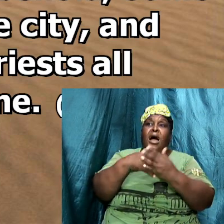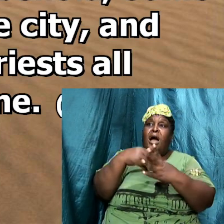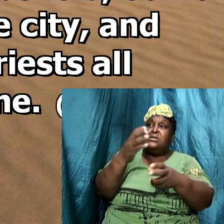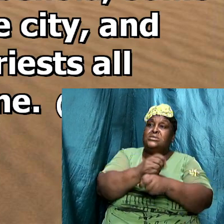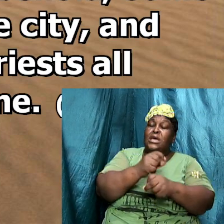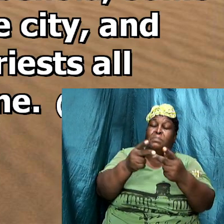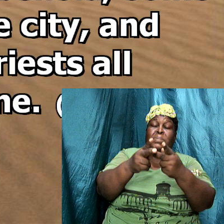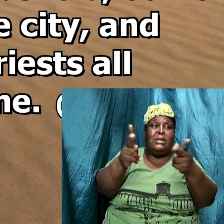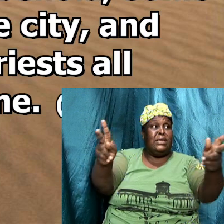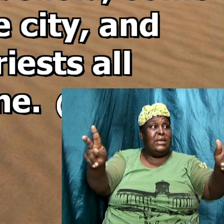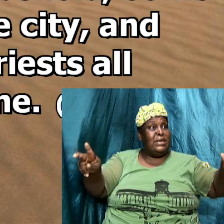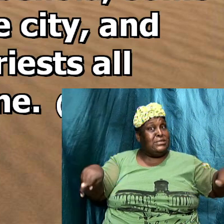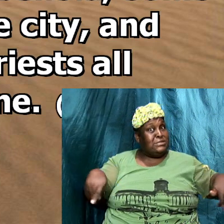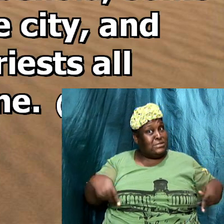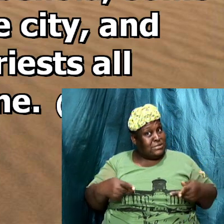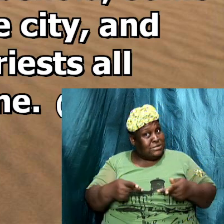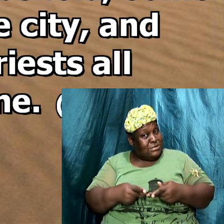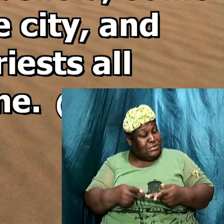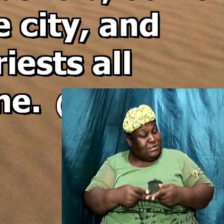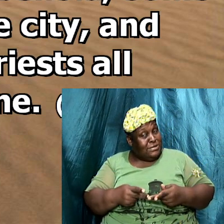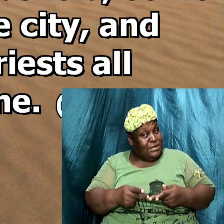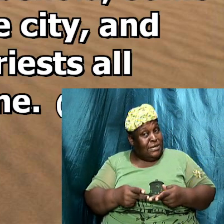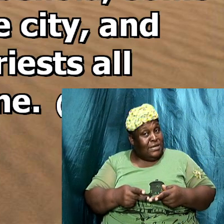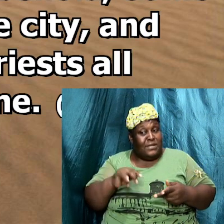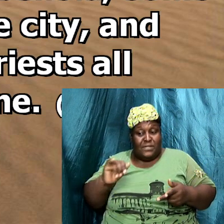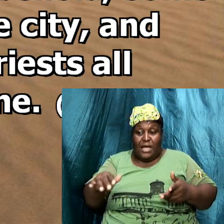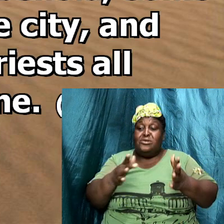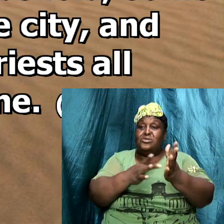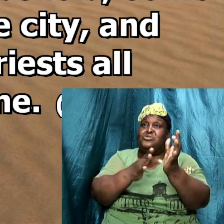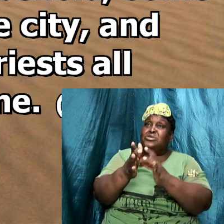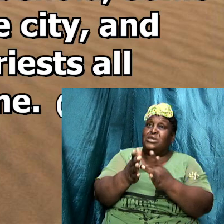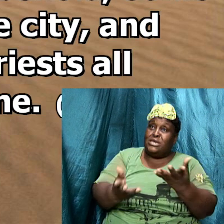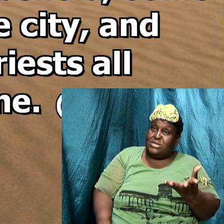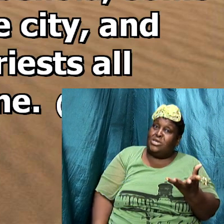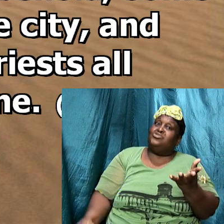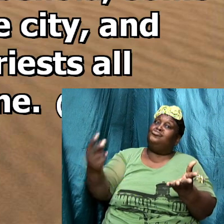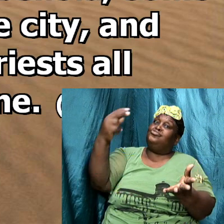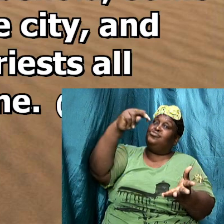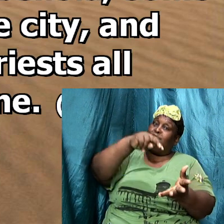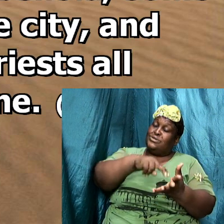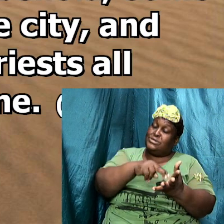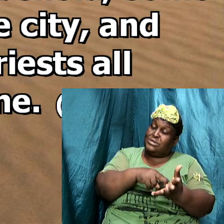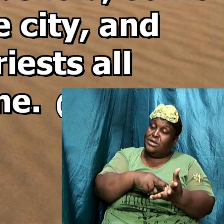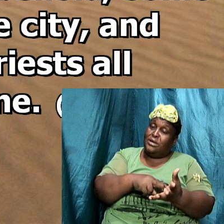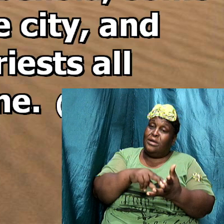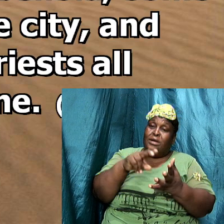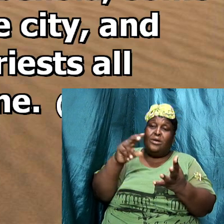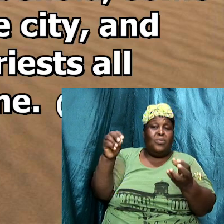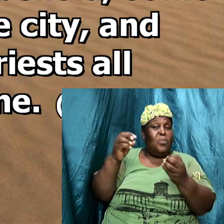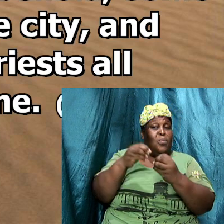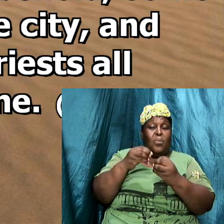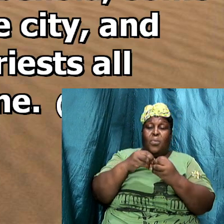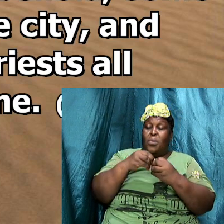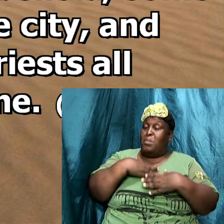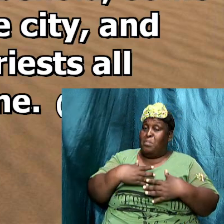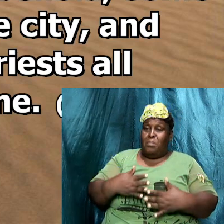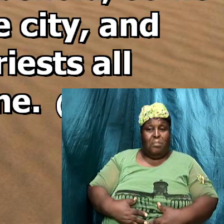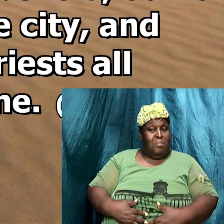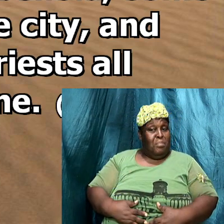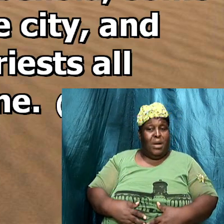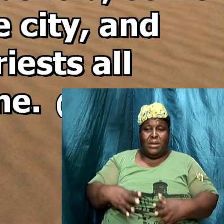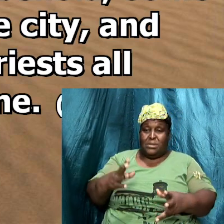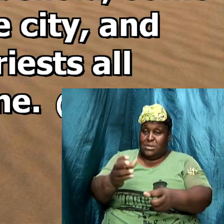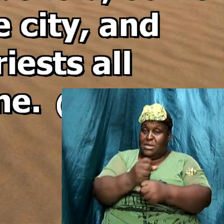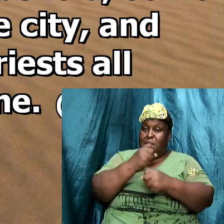place so look here they tell the chief priest you know that Jesus rose you know nobody took his body an angel